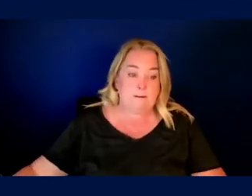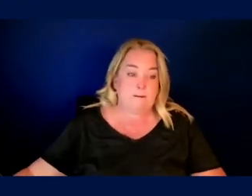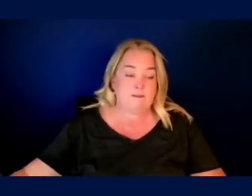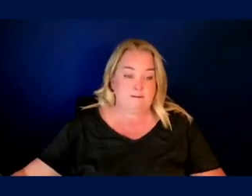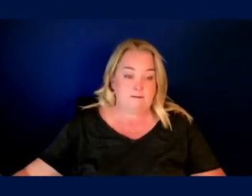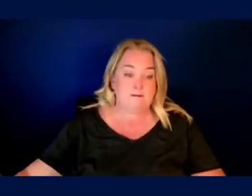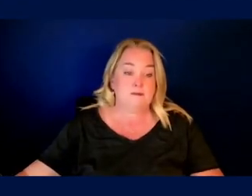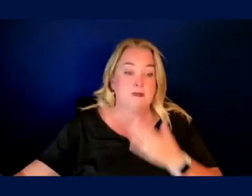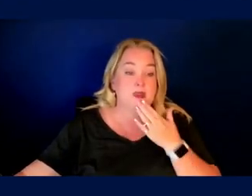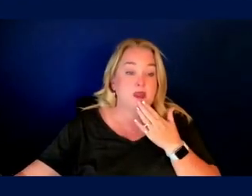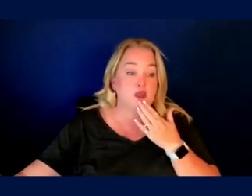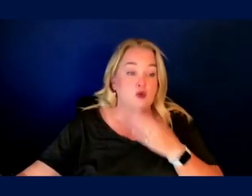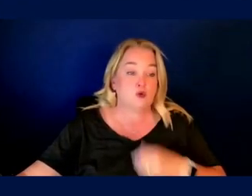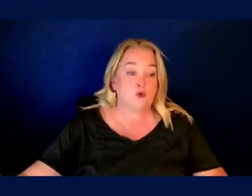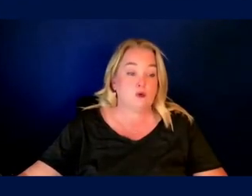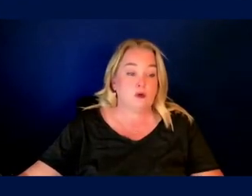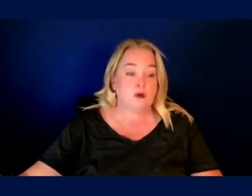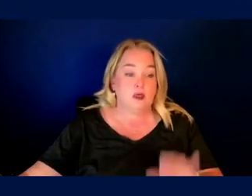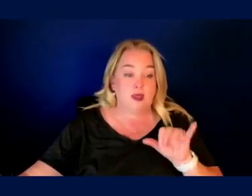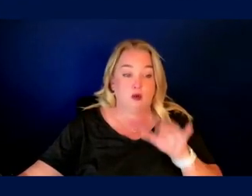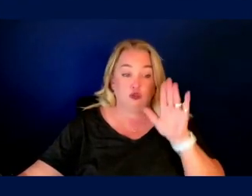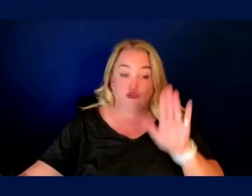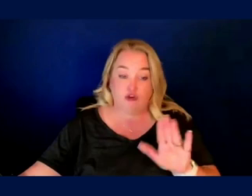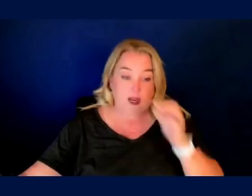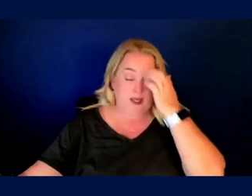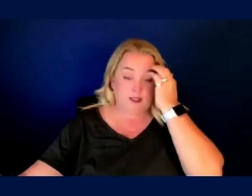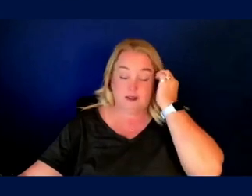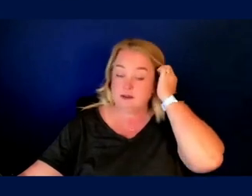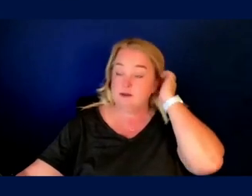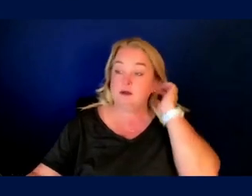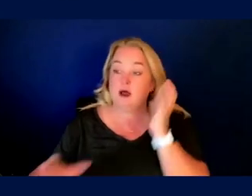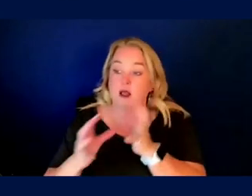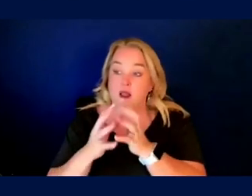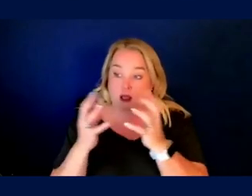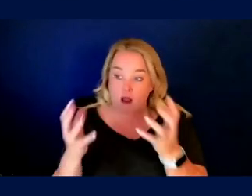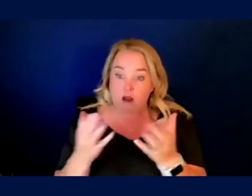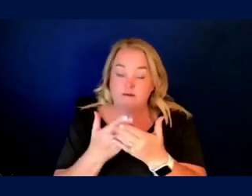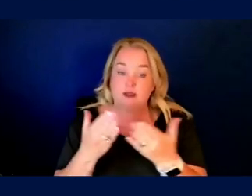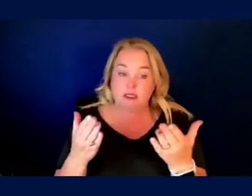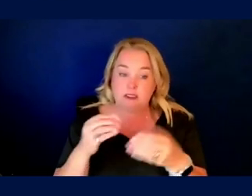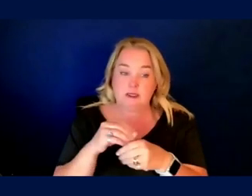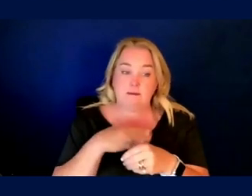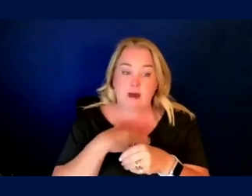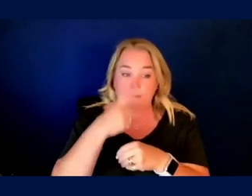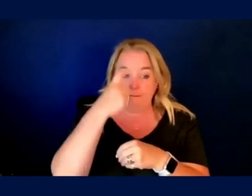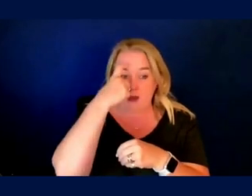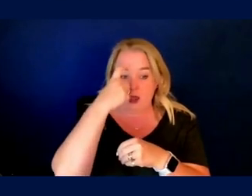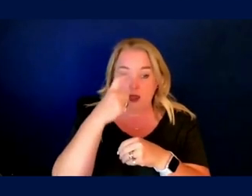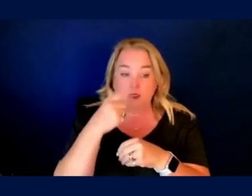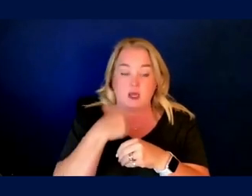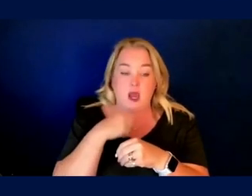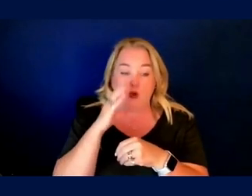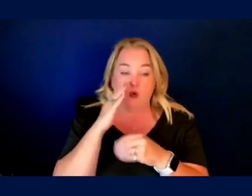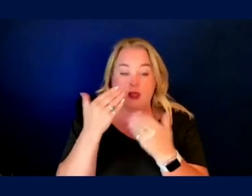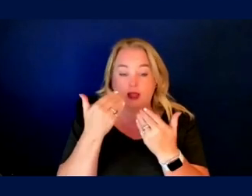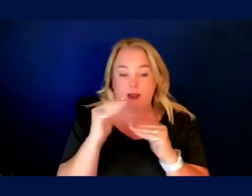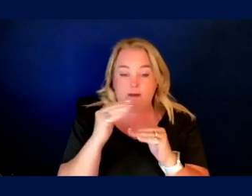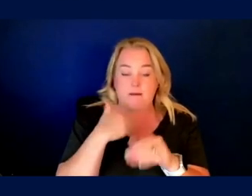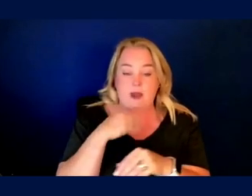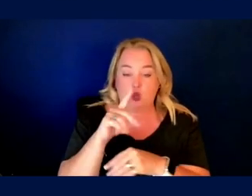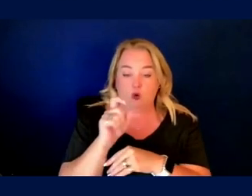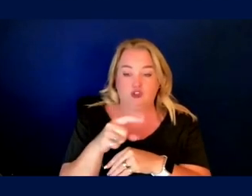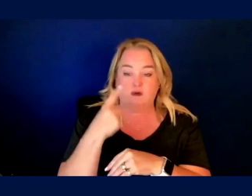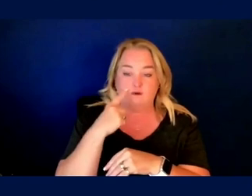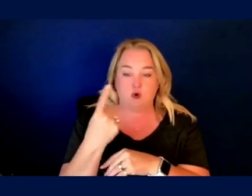Sarah, thank you very much. That was great. Raises a lot of issues in my mind. I'm just, I'm going to limit to my, my question now to just